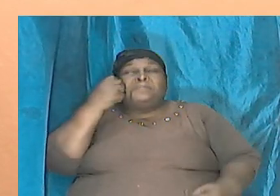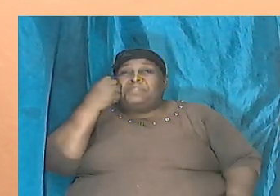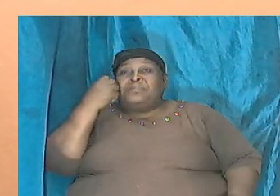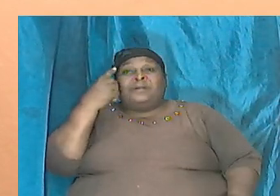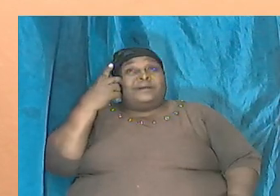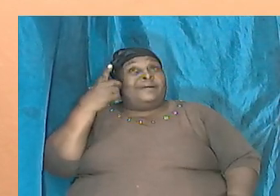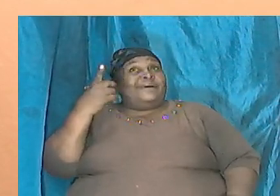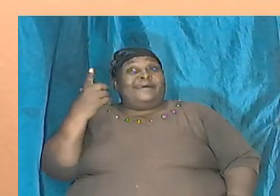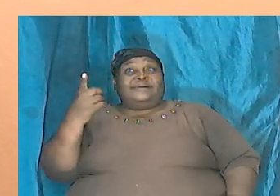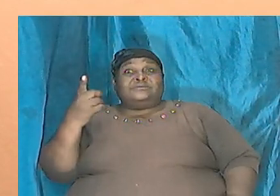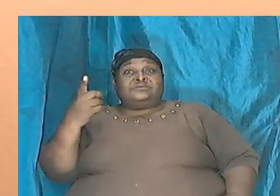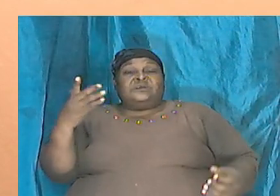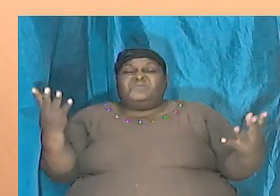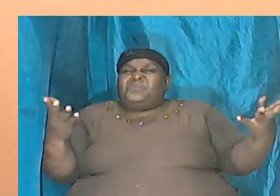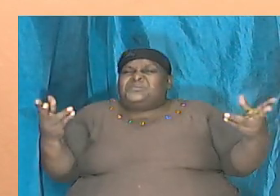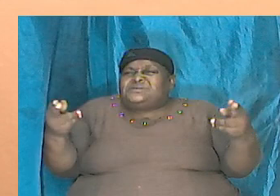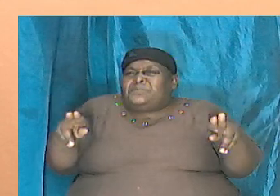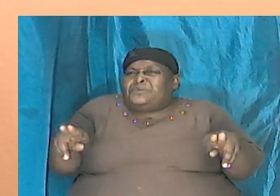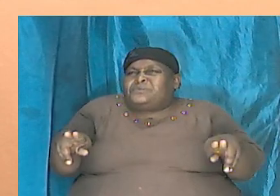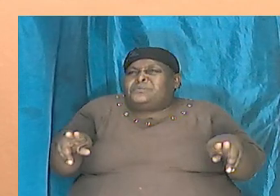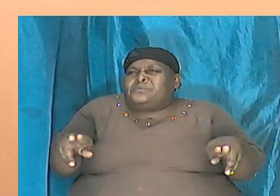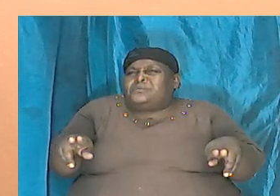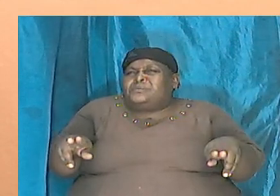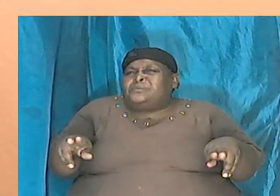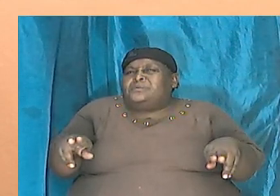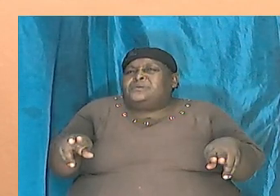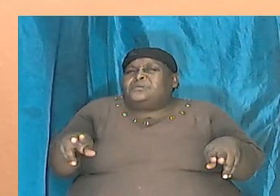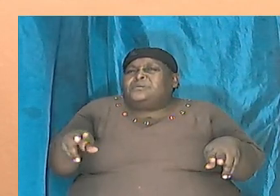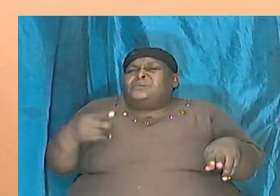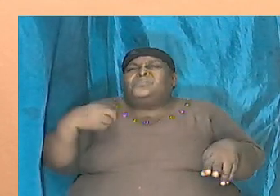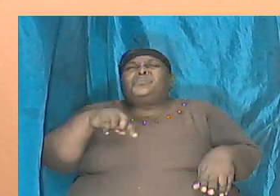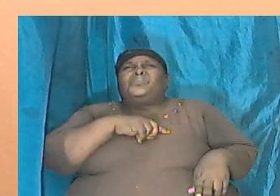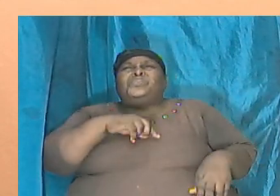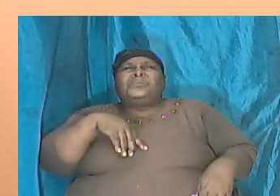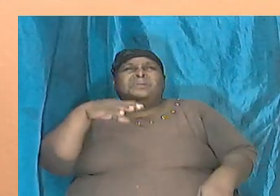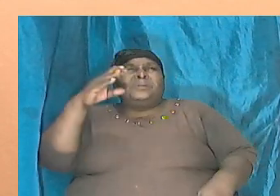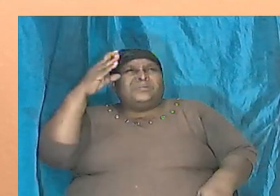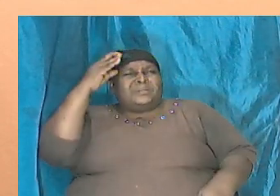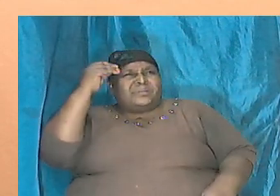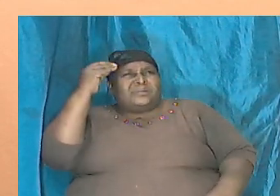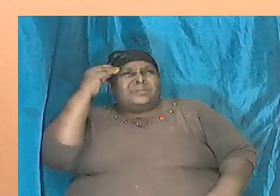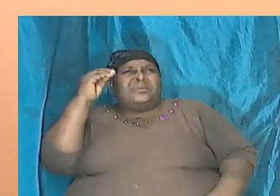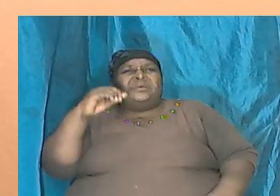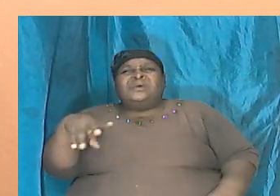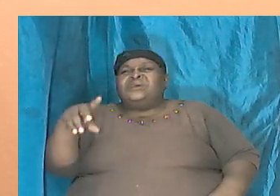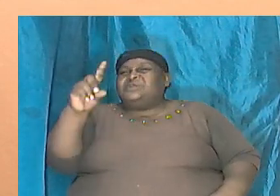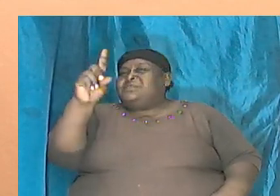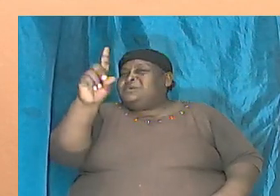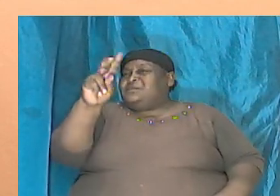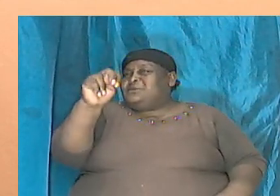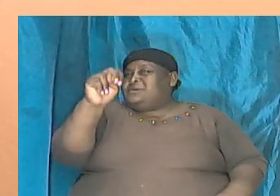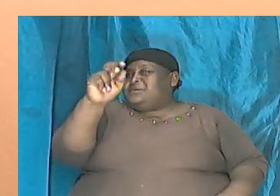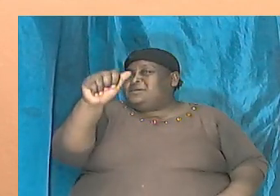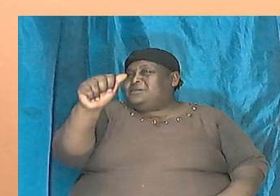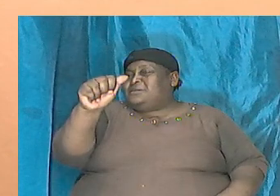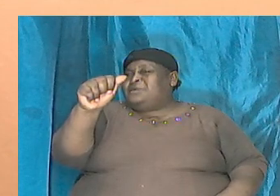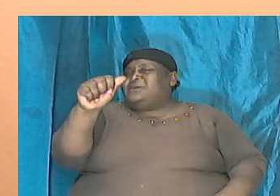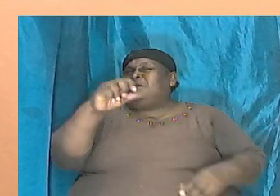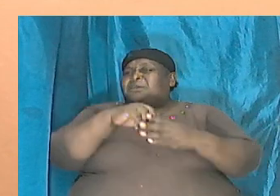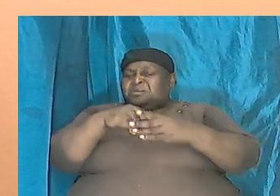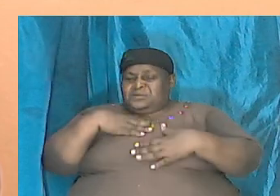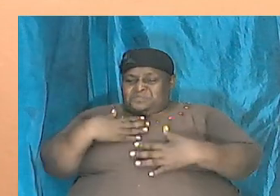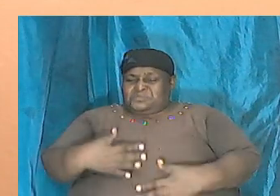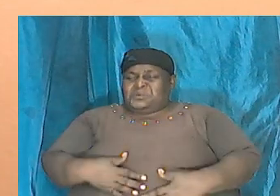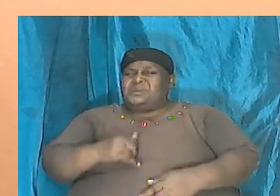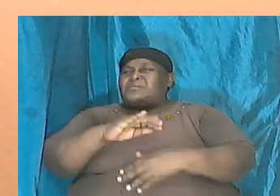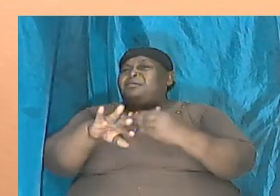Are we aware of the DNA that is in our body and all the things that are contained in the DNA,